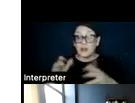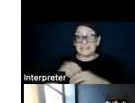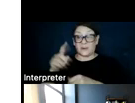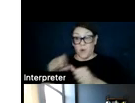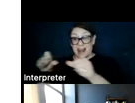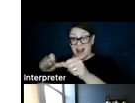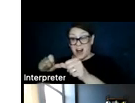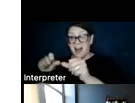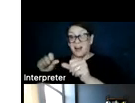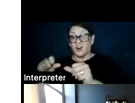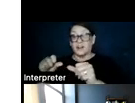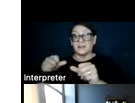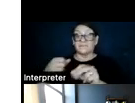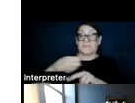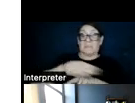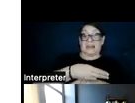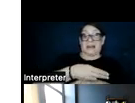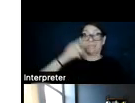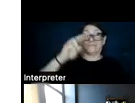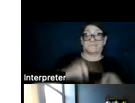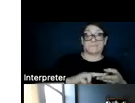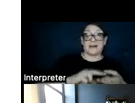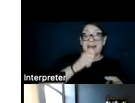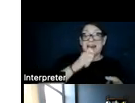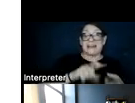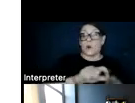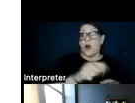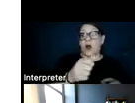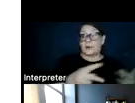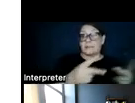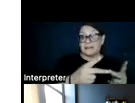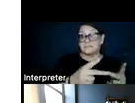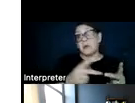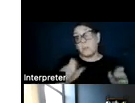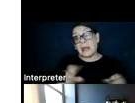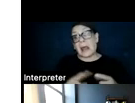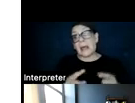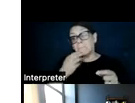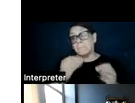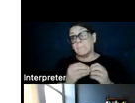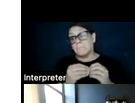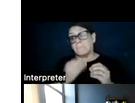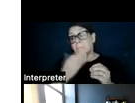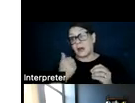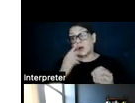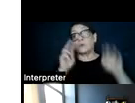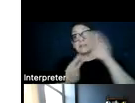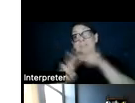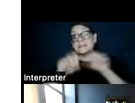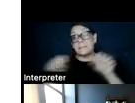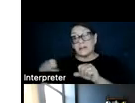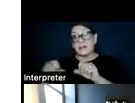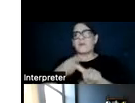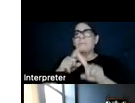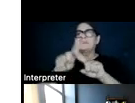cancel out the weather patterns in another place. And we can have higher predictability of generation from variable renewable